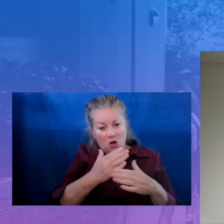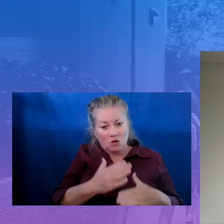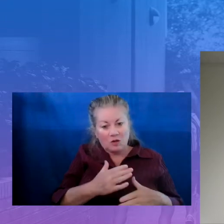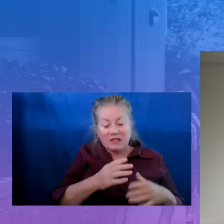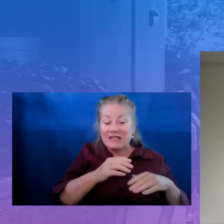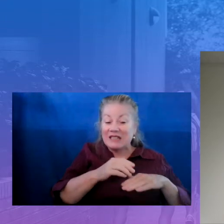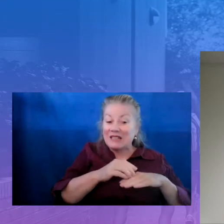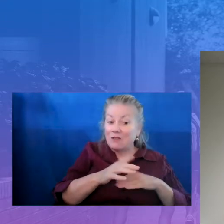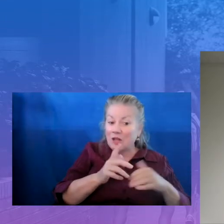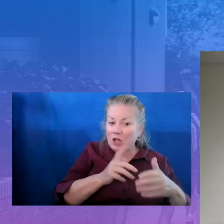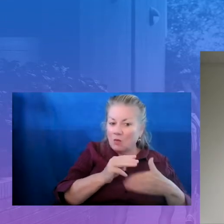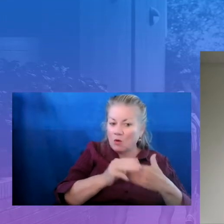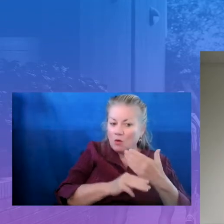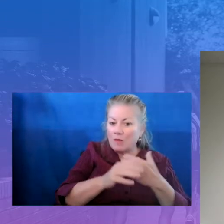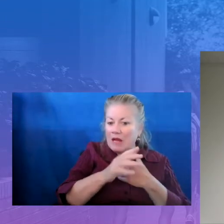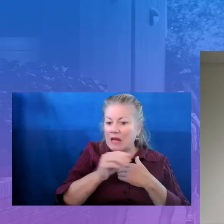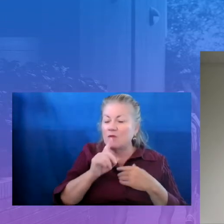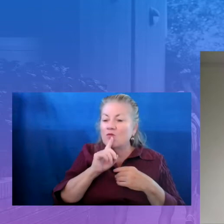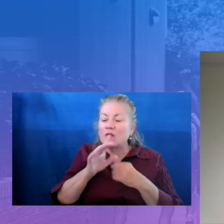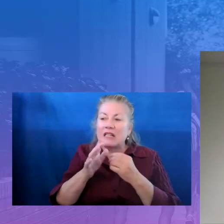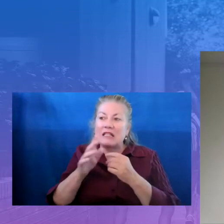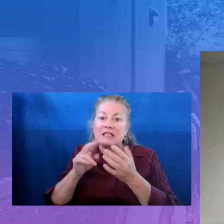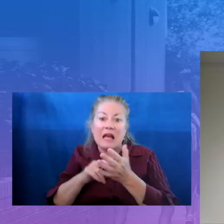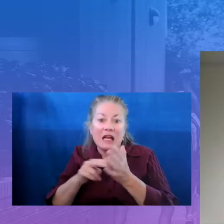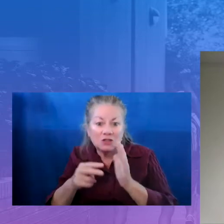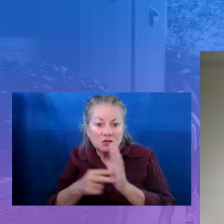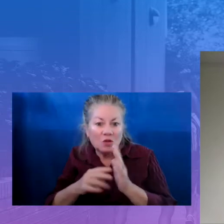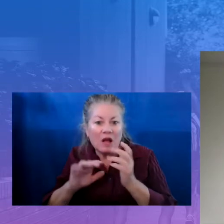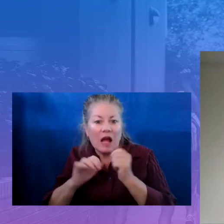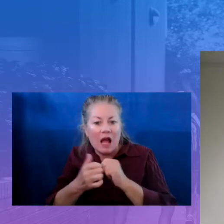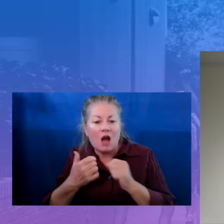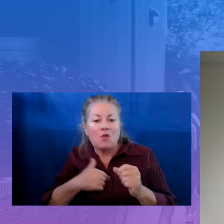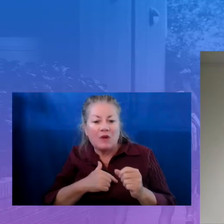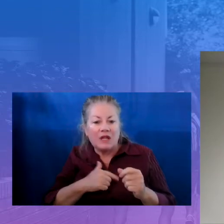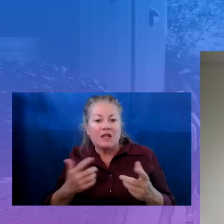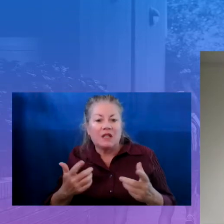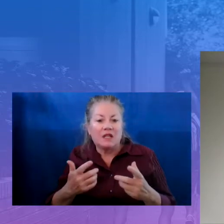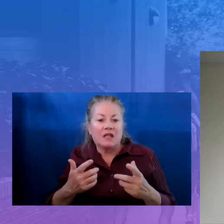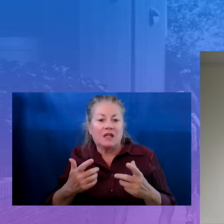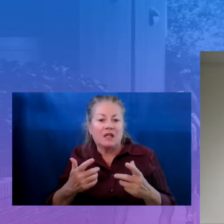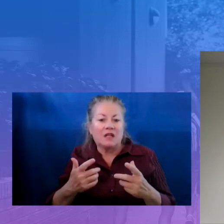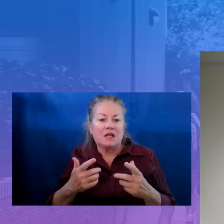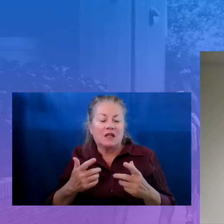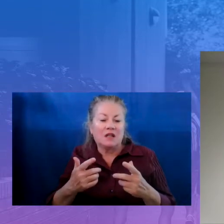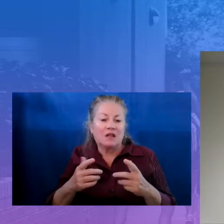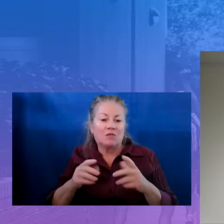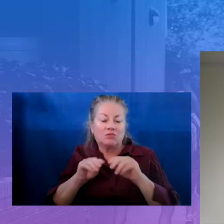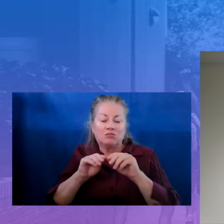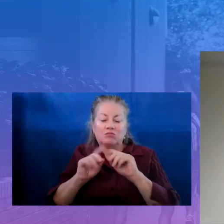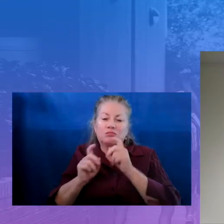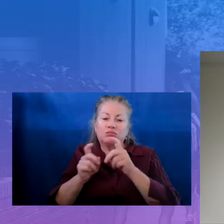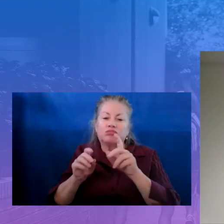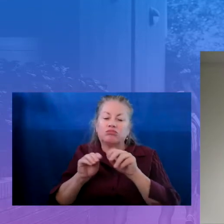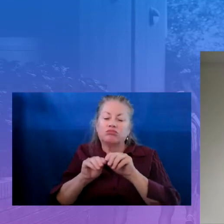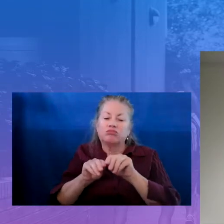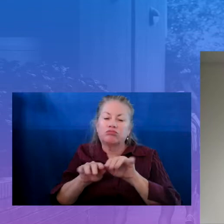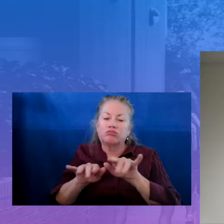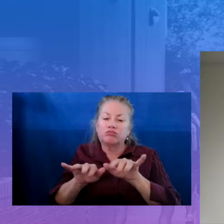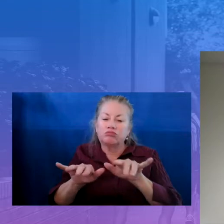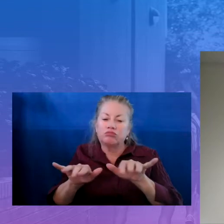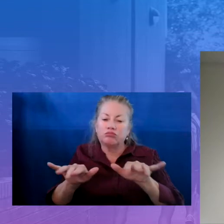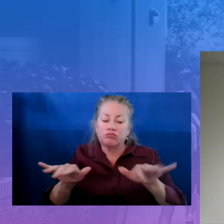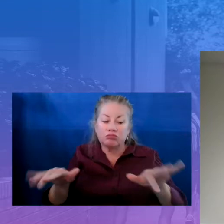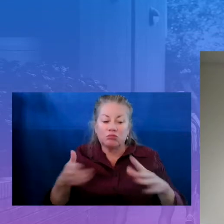intentional about how we are scaling that out across our community with an explicit focus on equity and making